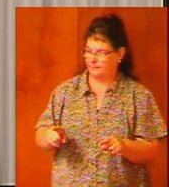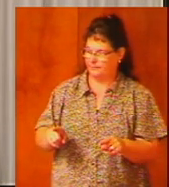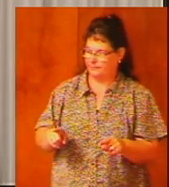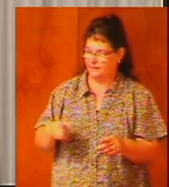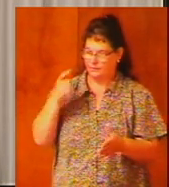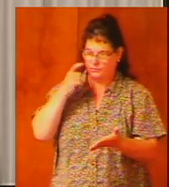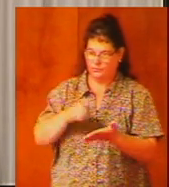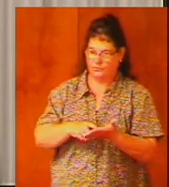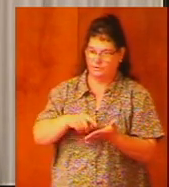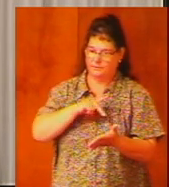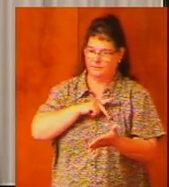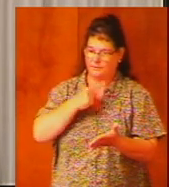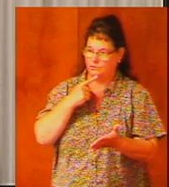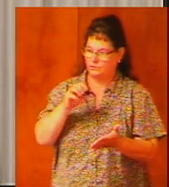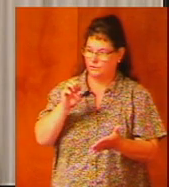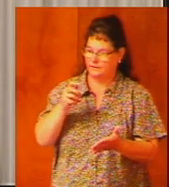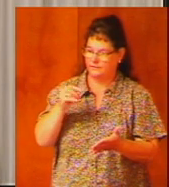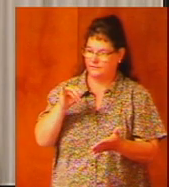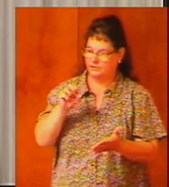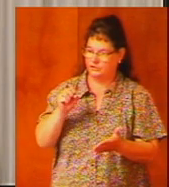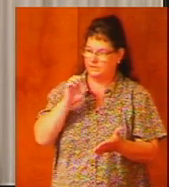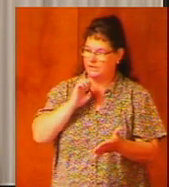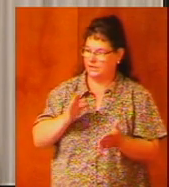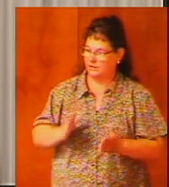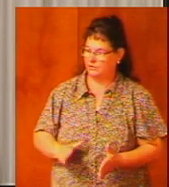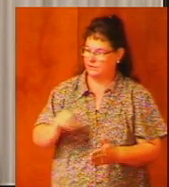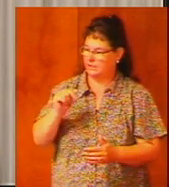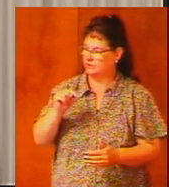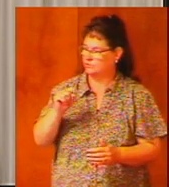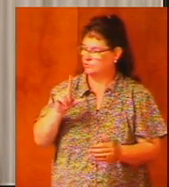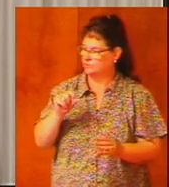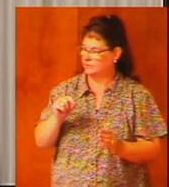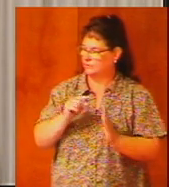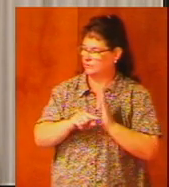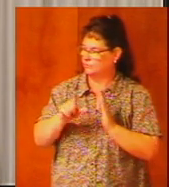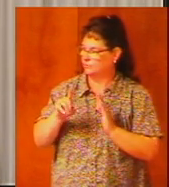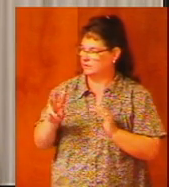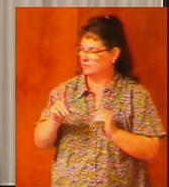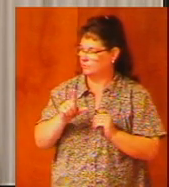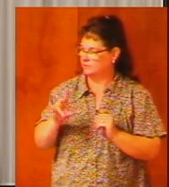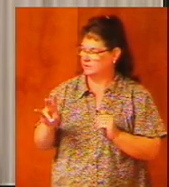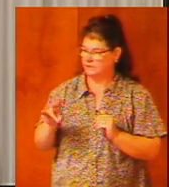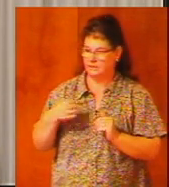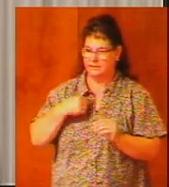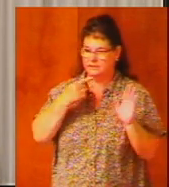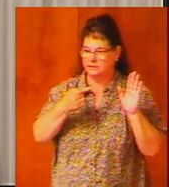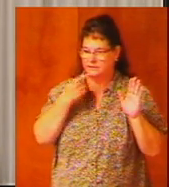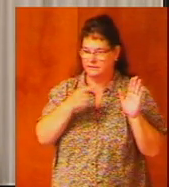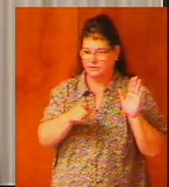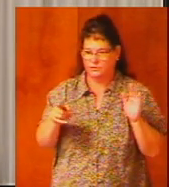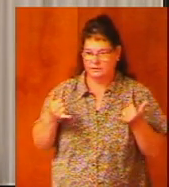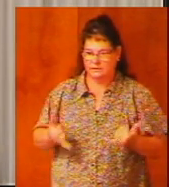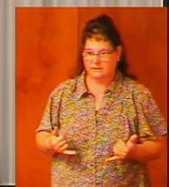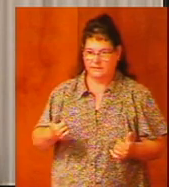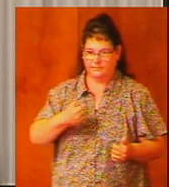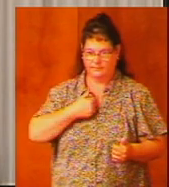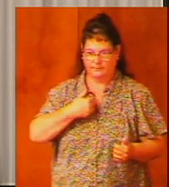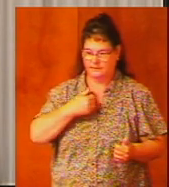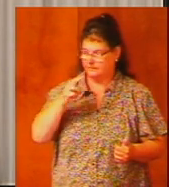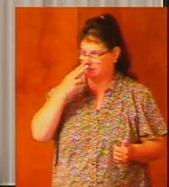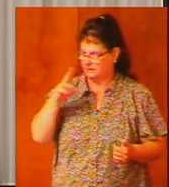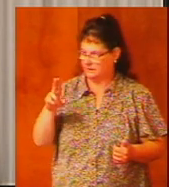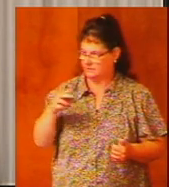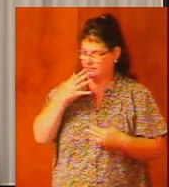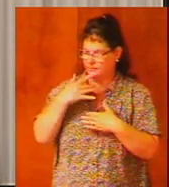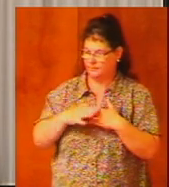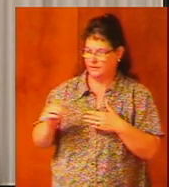notice what Paul told those Ephesian elders in Acts 20 verse 26 and 27 therefore I testify to you this day that I am innocent of